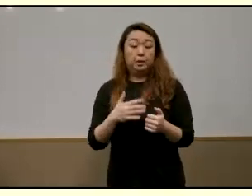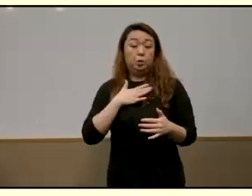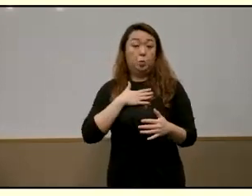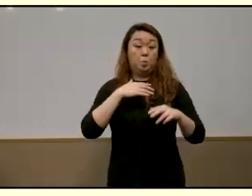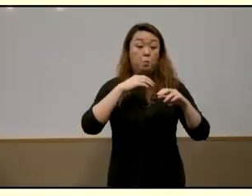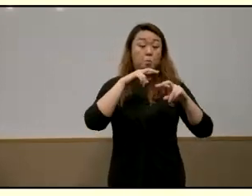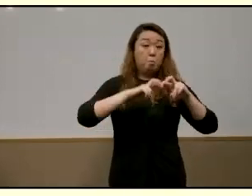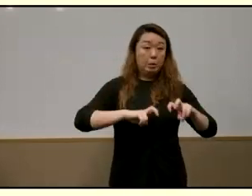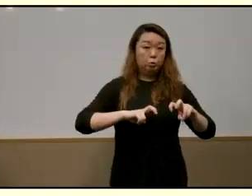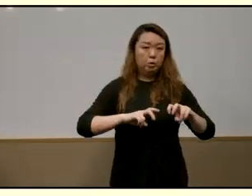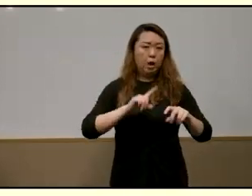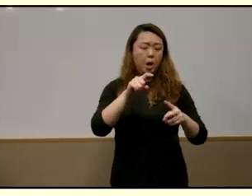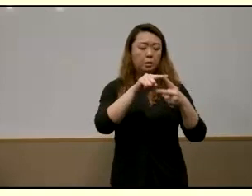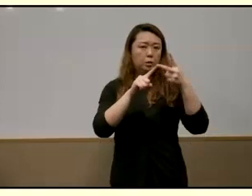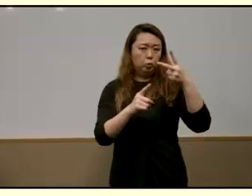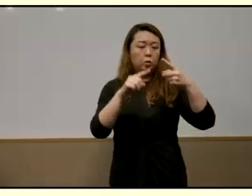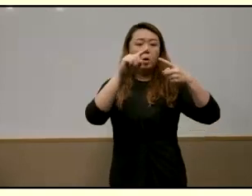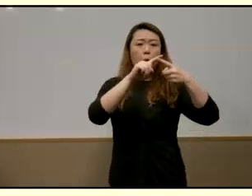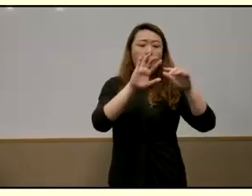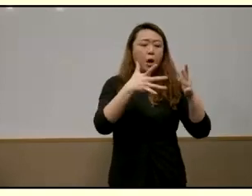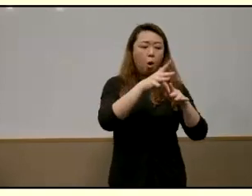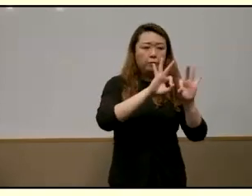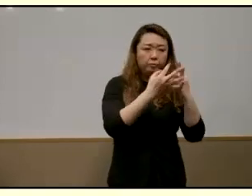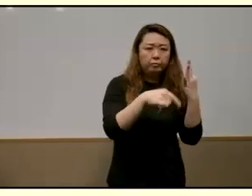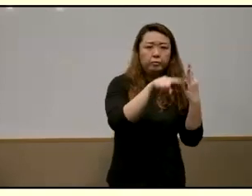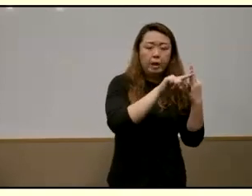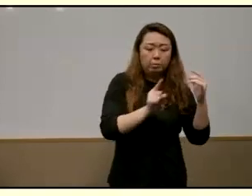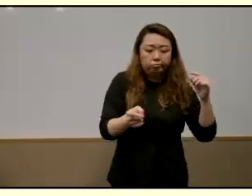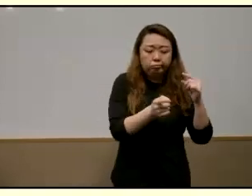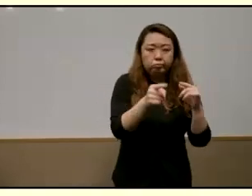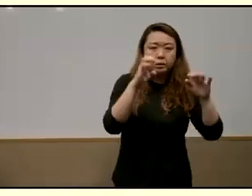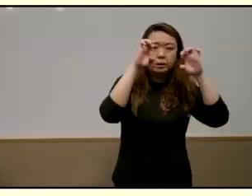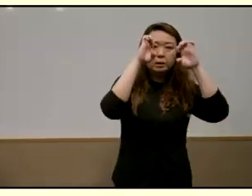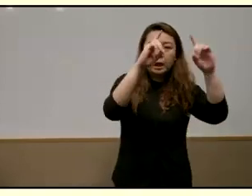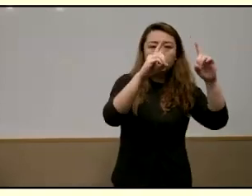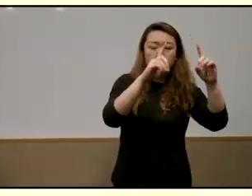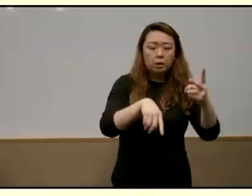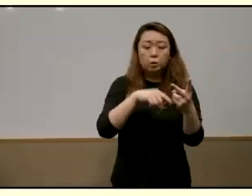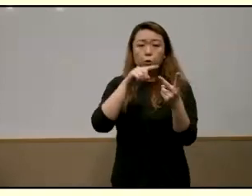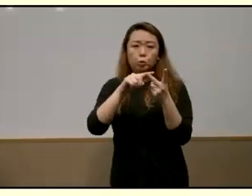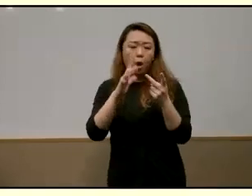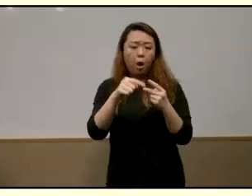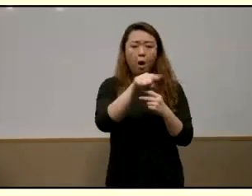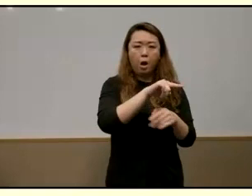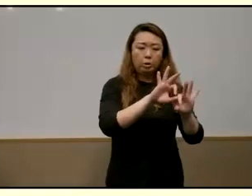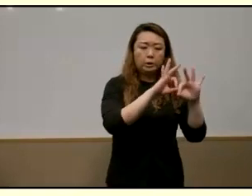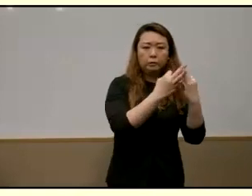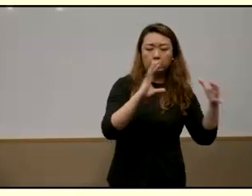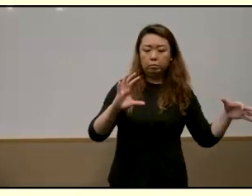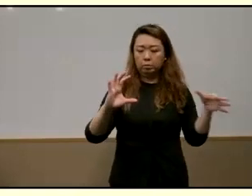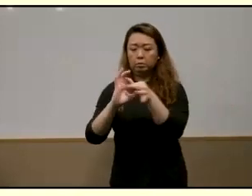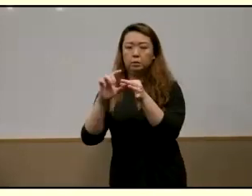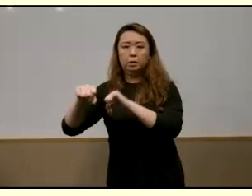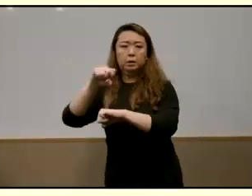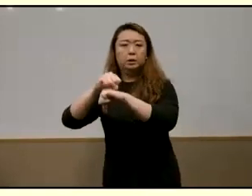so first how do disadvantaged families navigate singapore's education system and second how do they relate to the state and state institutions